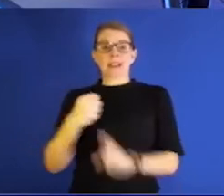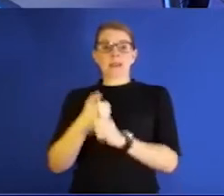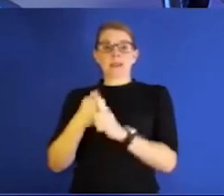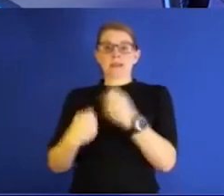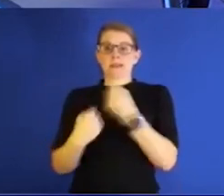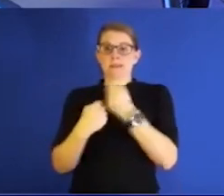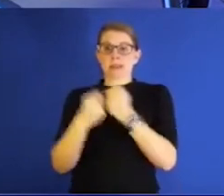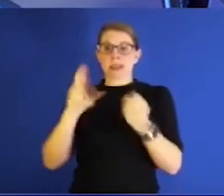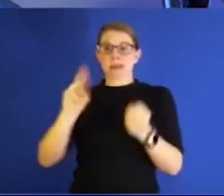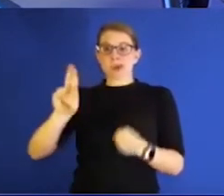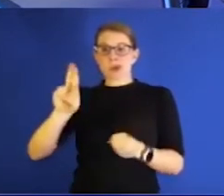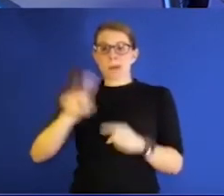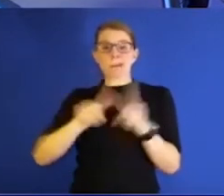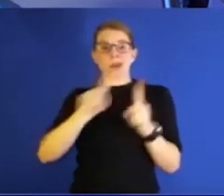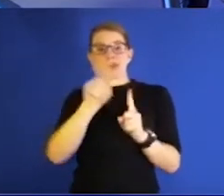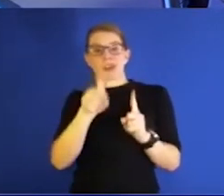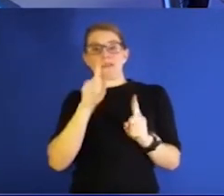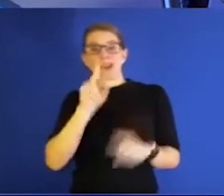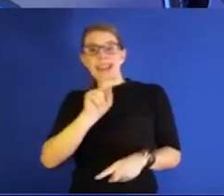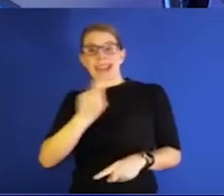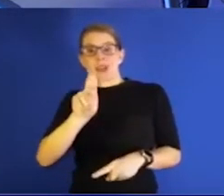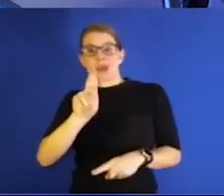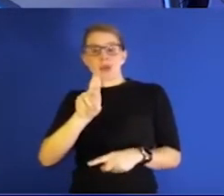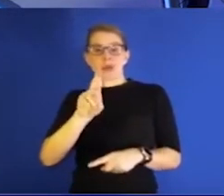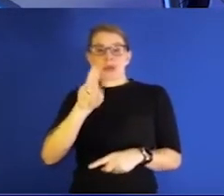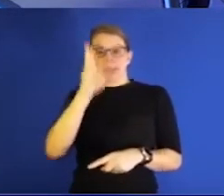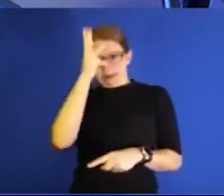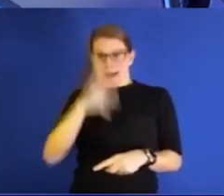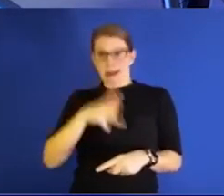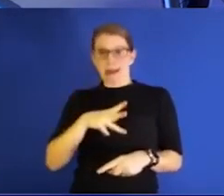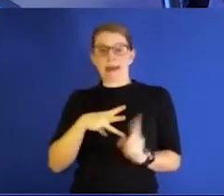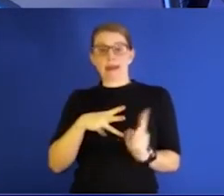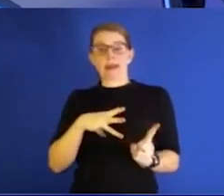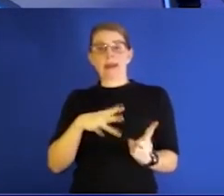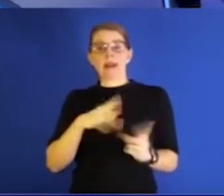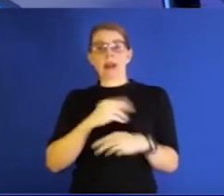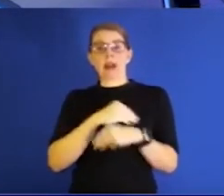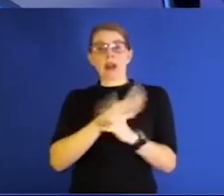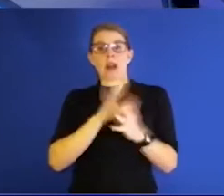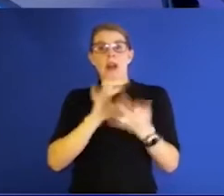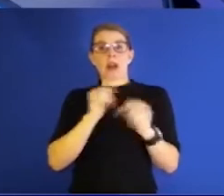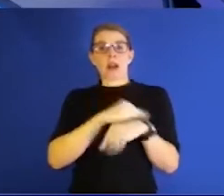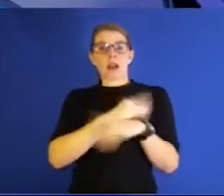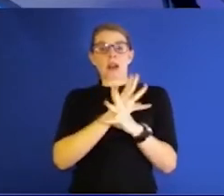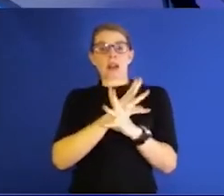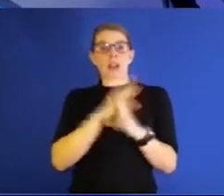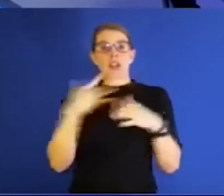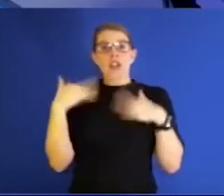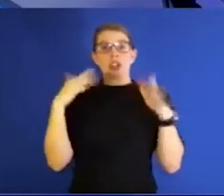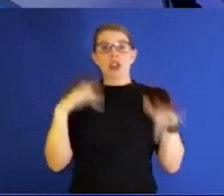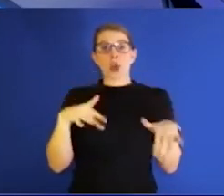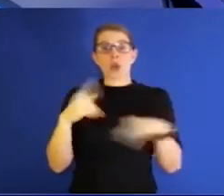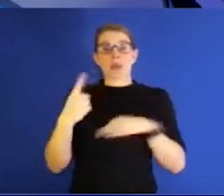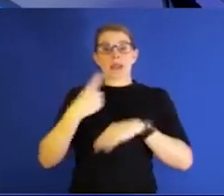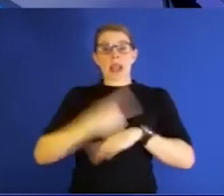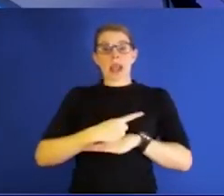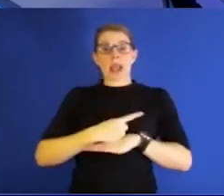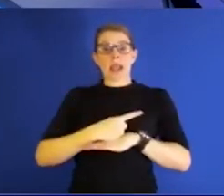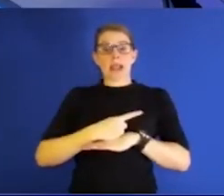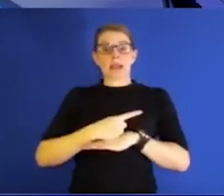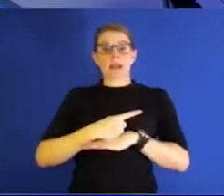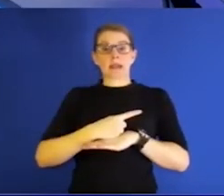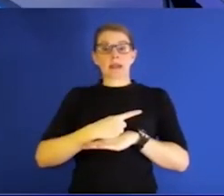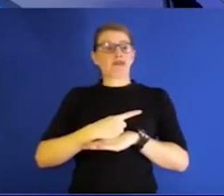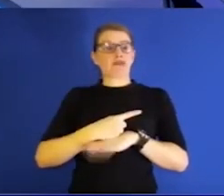for our KU guy. Due to online learning, are traditional snow days a thing of the past at KU? I read that they are at Mizzou. Is that